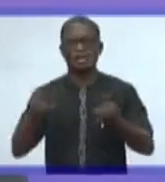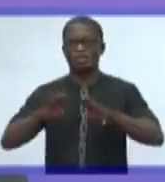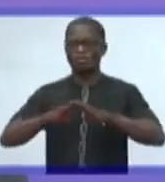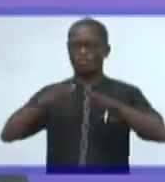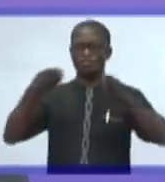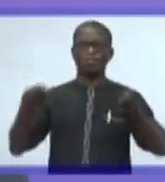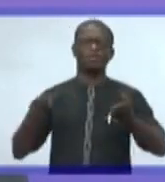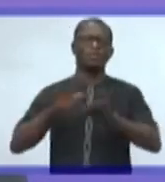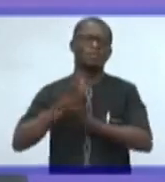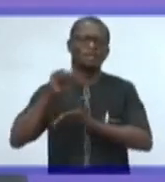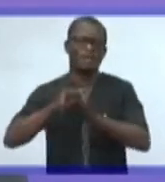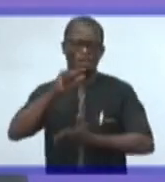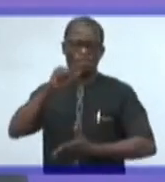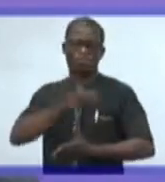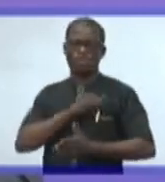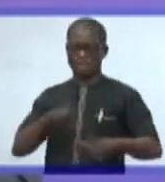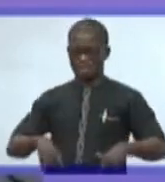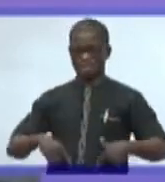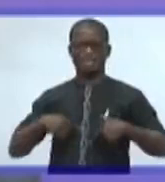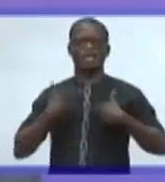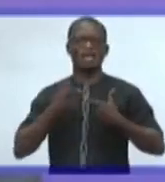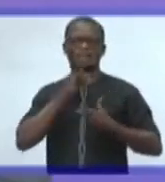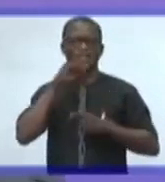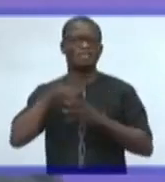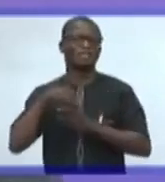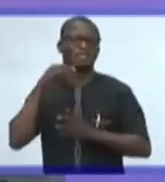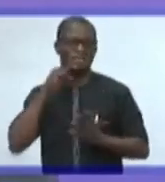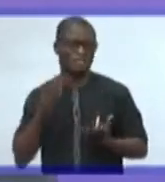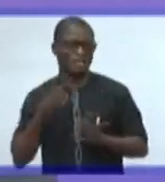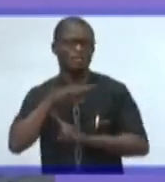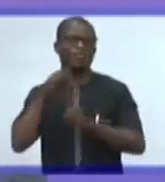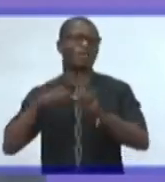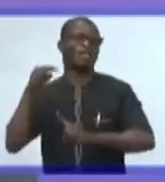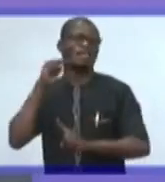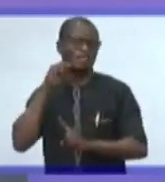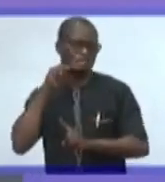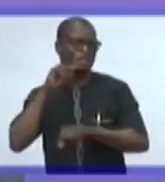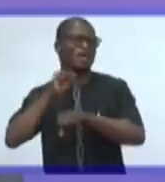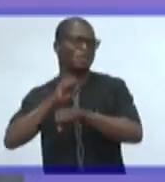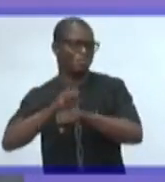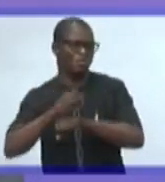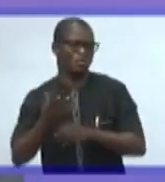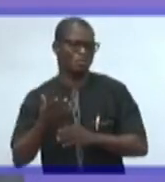admit that quality life is in Nigeria when Nigeria works.